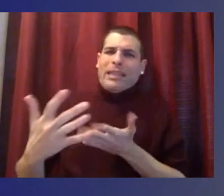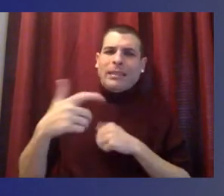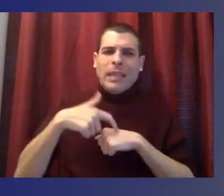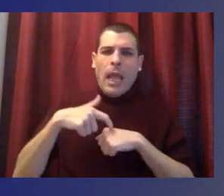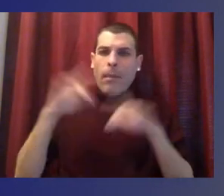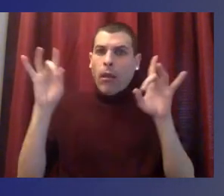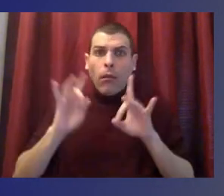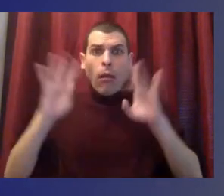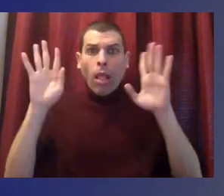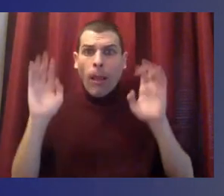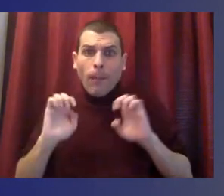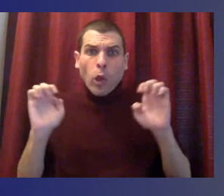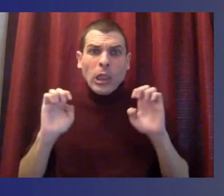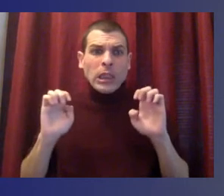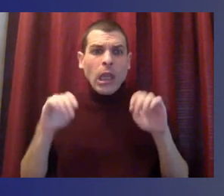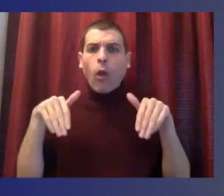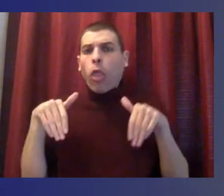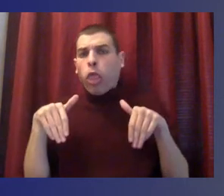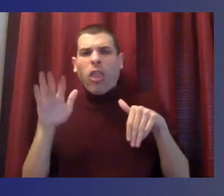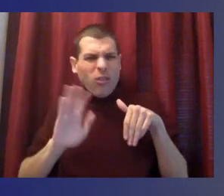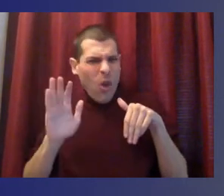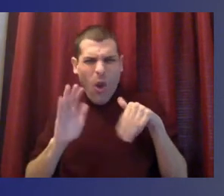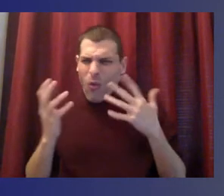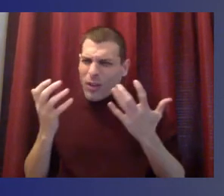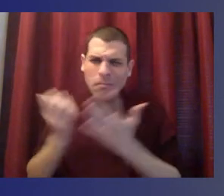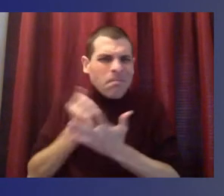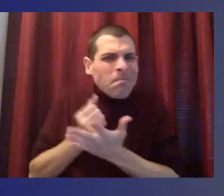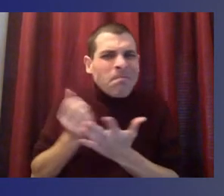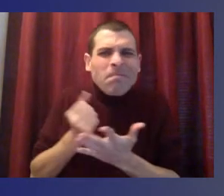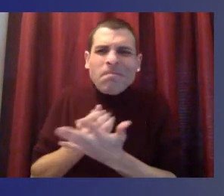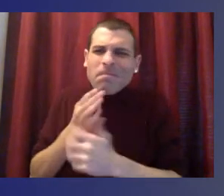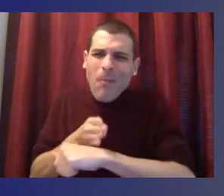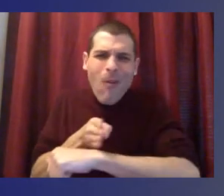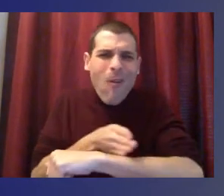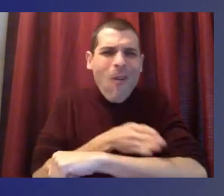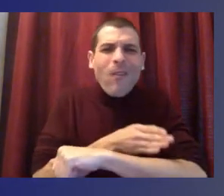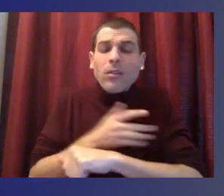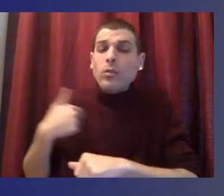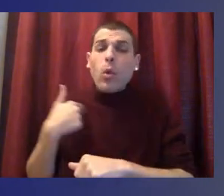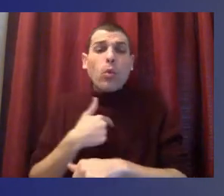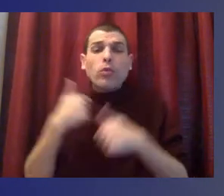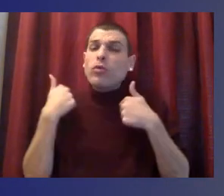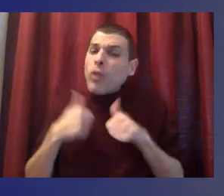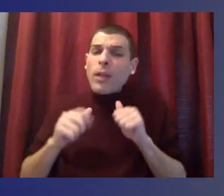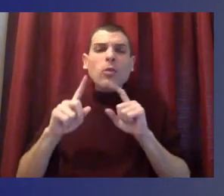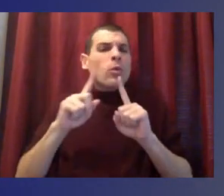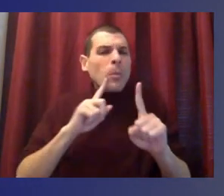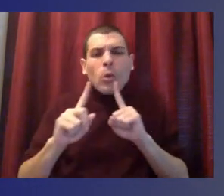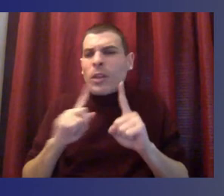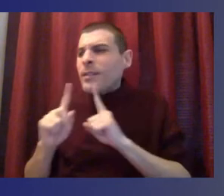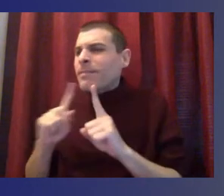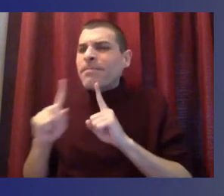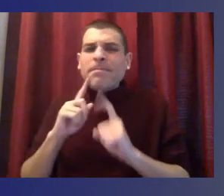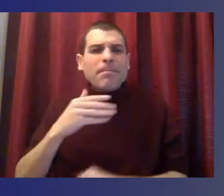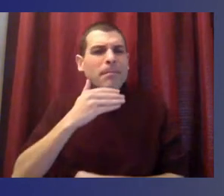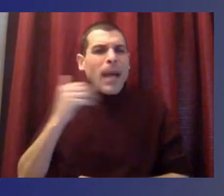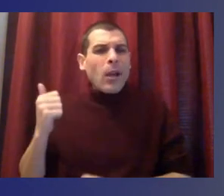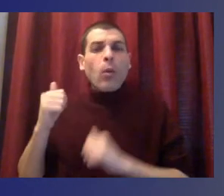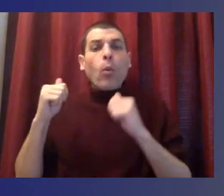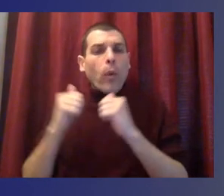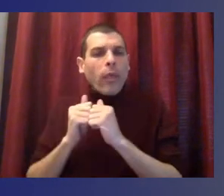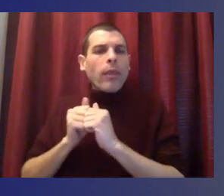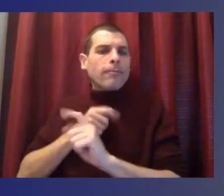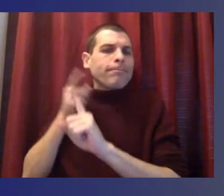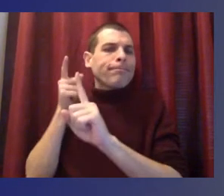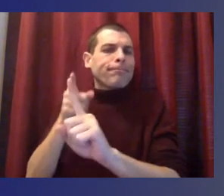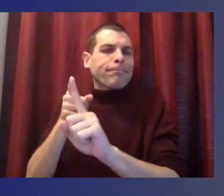on some things. And so again, we continuously work on improving our communication all year long. We are very intentional and deliberate